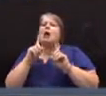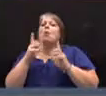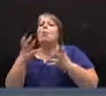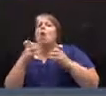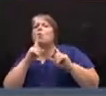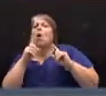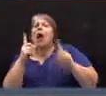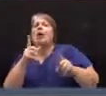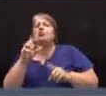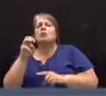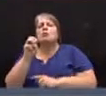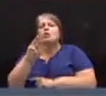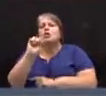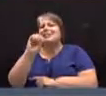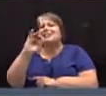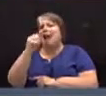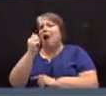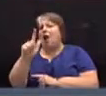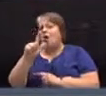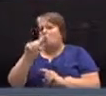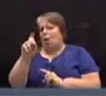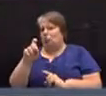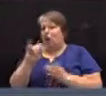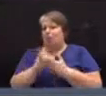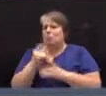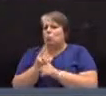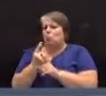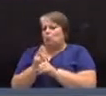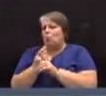been previously made. Thank you. Mr. Moreland.